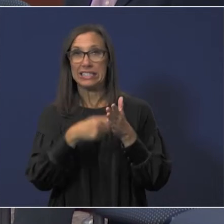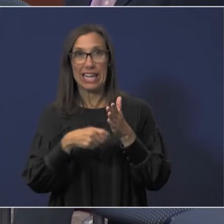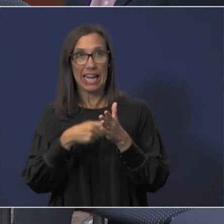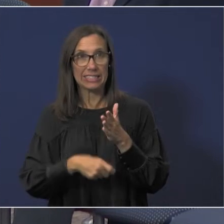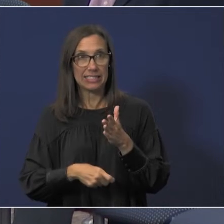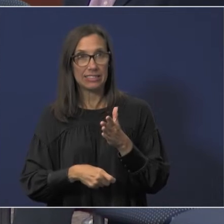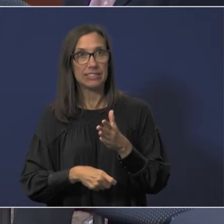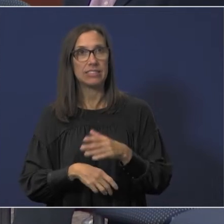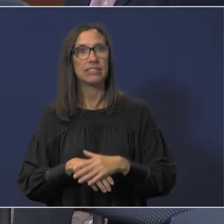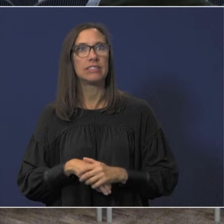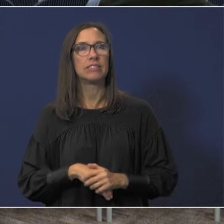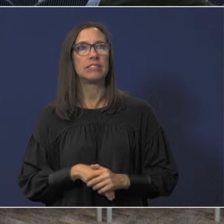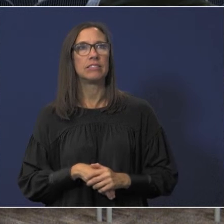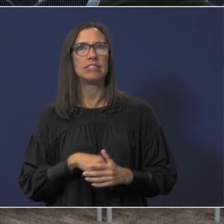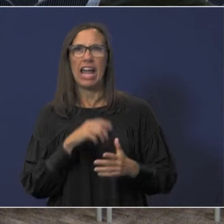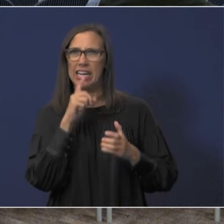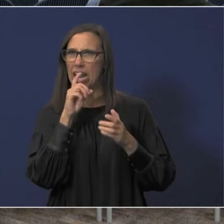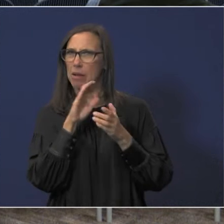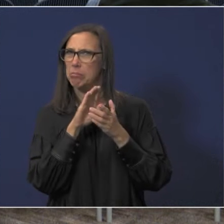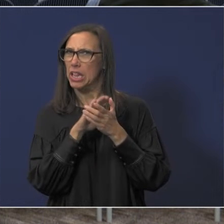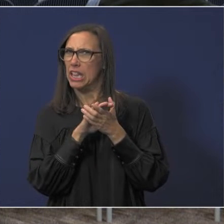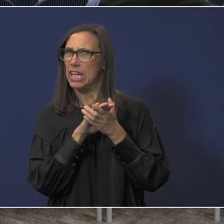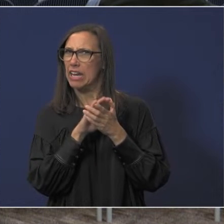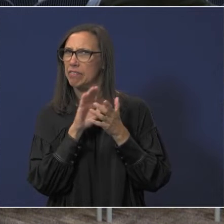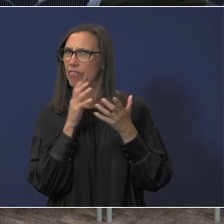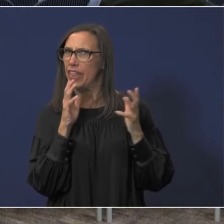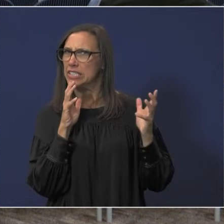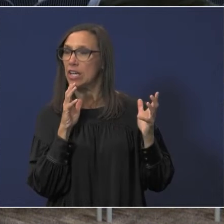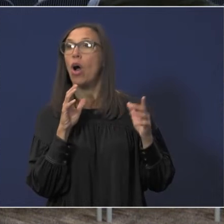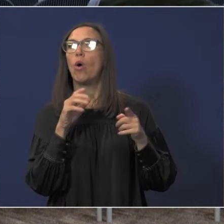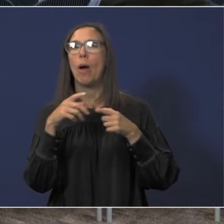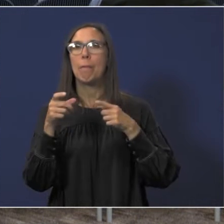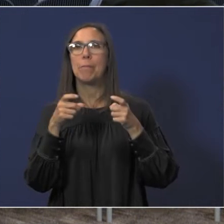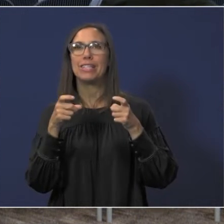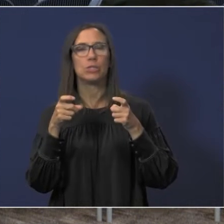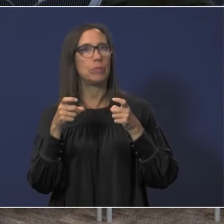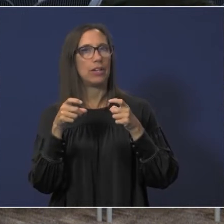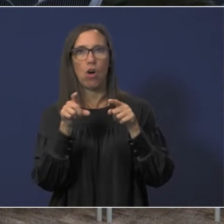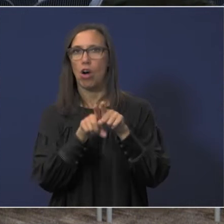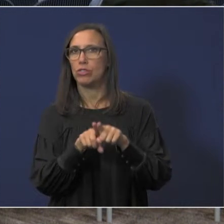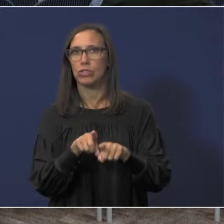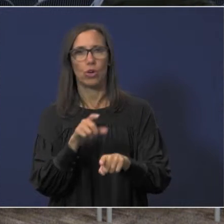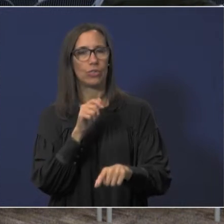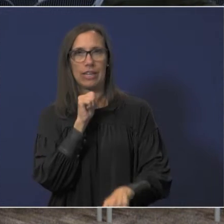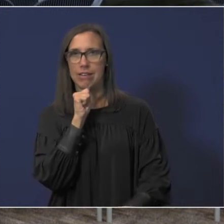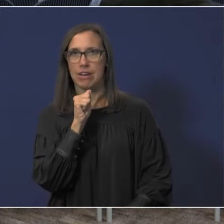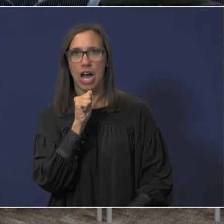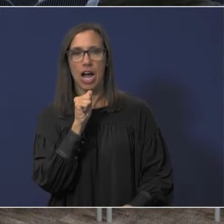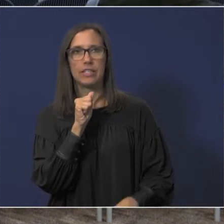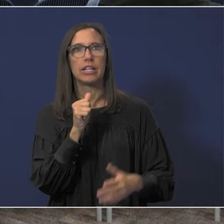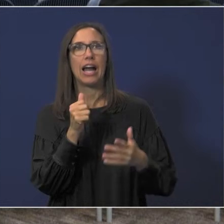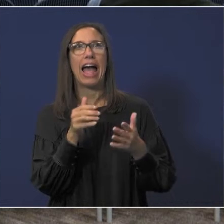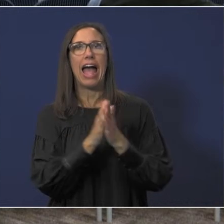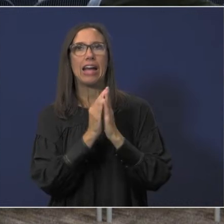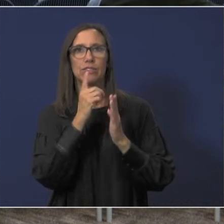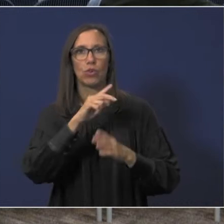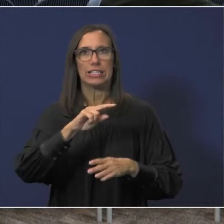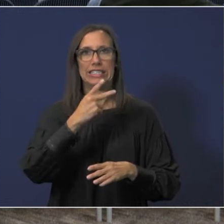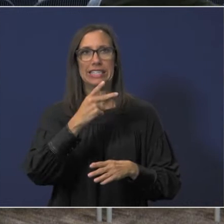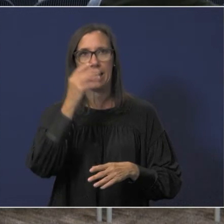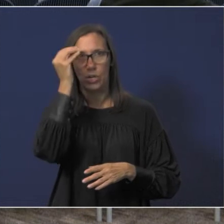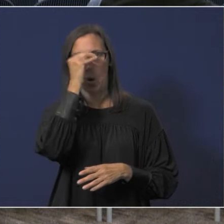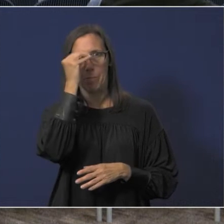and i believe that that covers it oh and management also did not uh seek a second opinion on